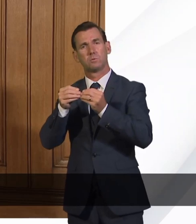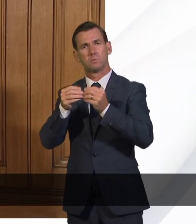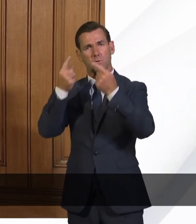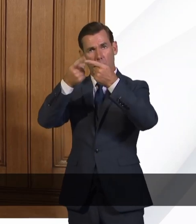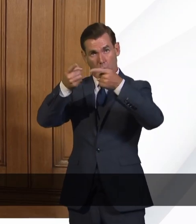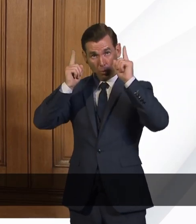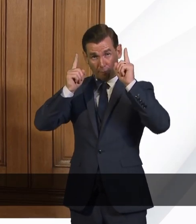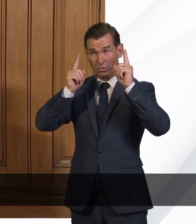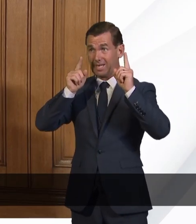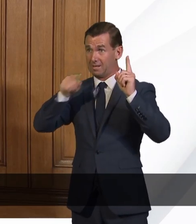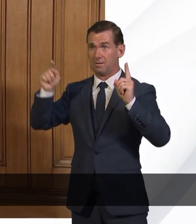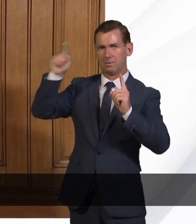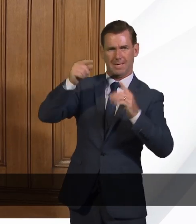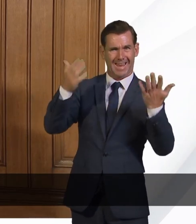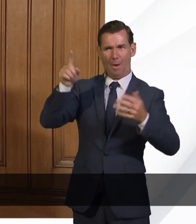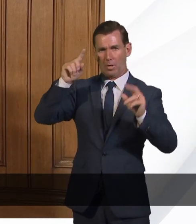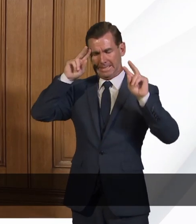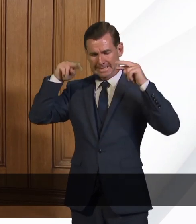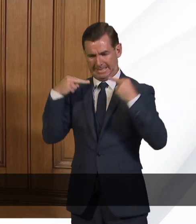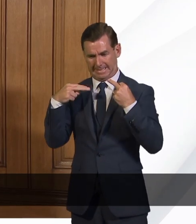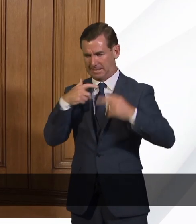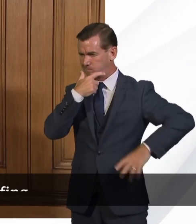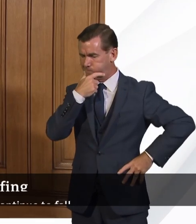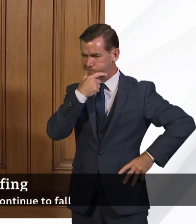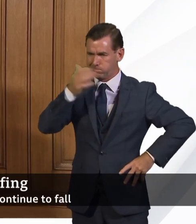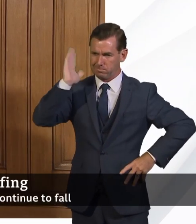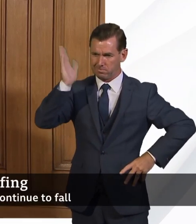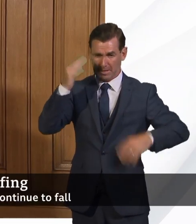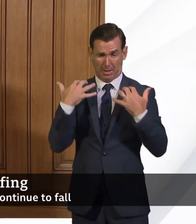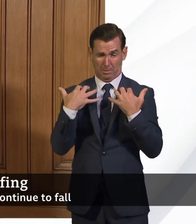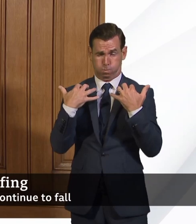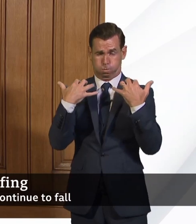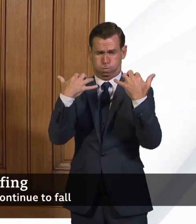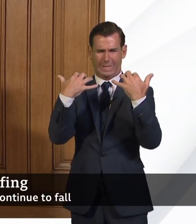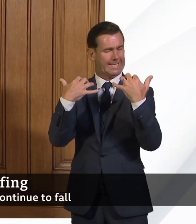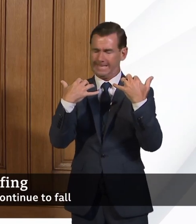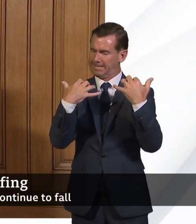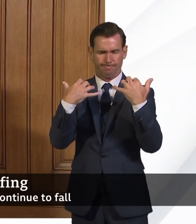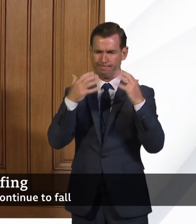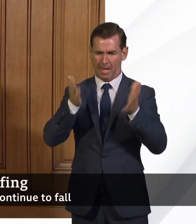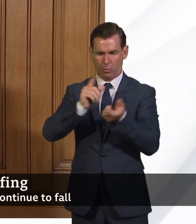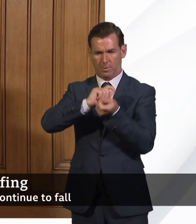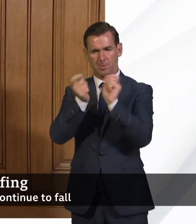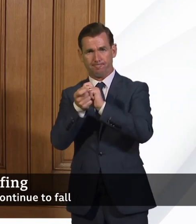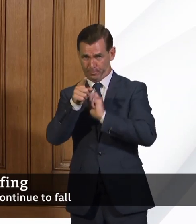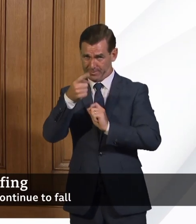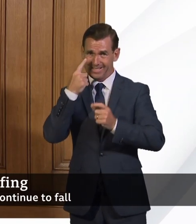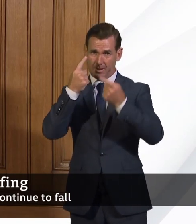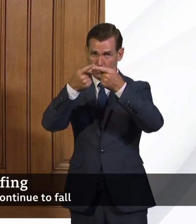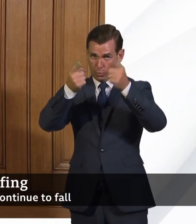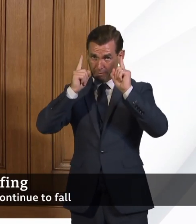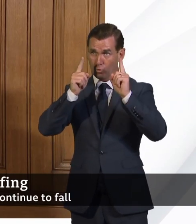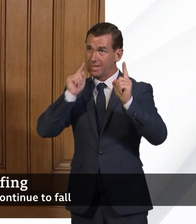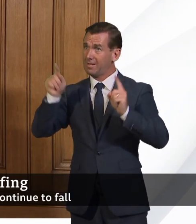institutes that do that teaching are having to rethink the way they do, they deliver teaching. And you're seeing that in universities in general, and I think you will see that in